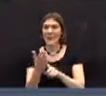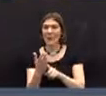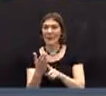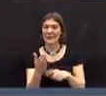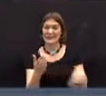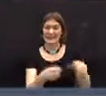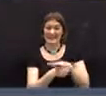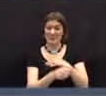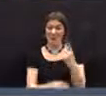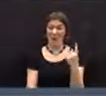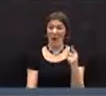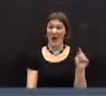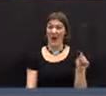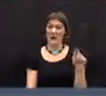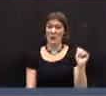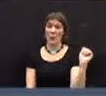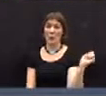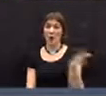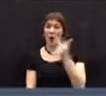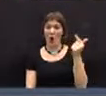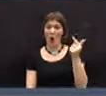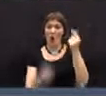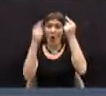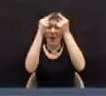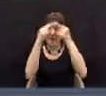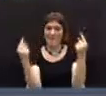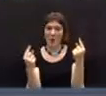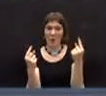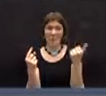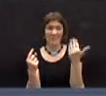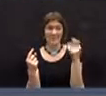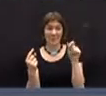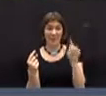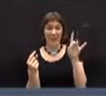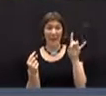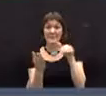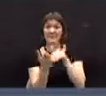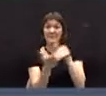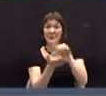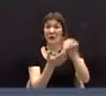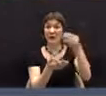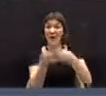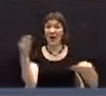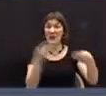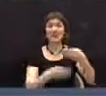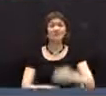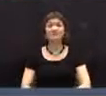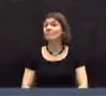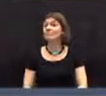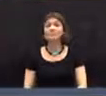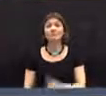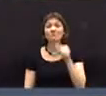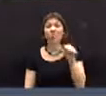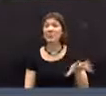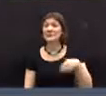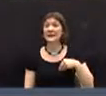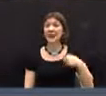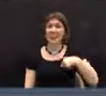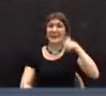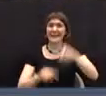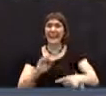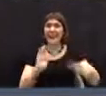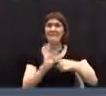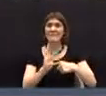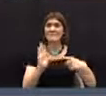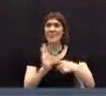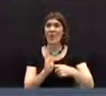of District 1 unanimously oppose a $15.8 million budget because we can't afford